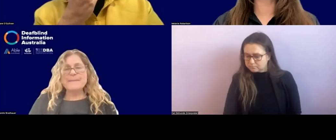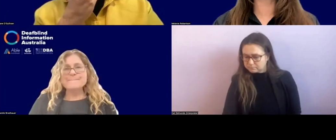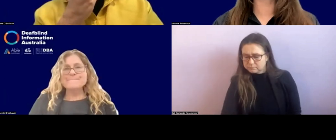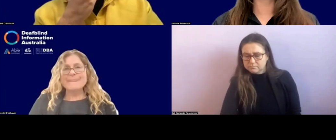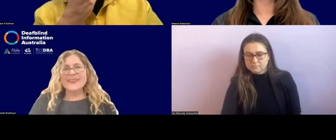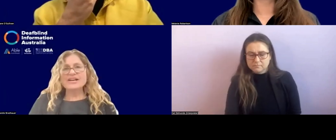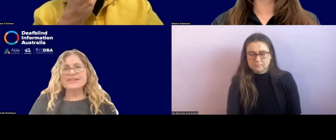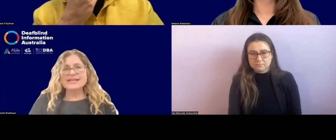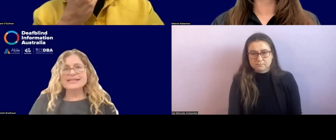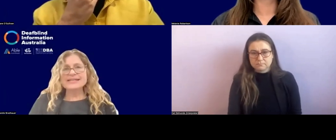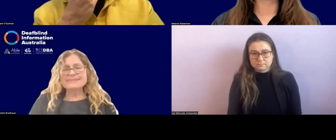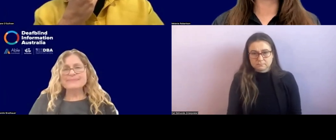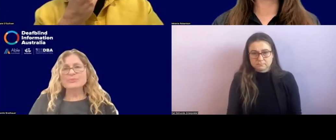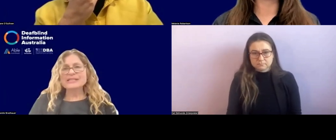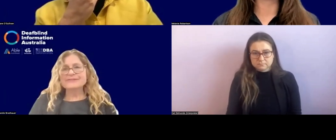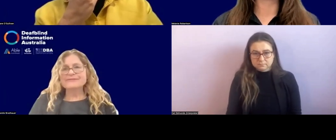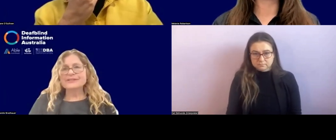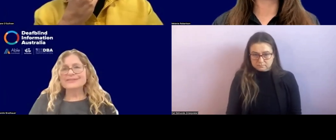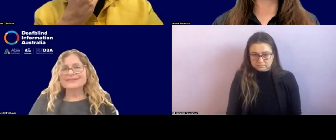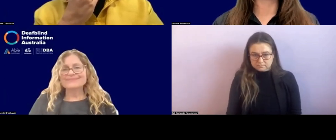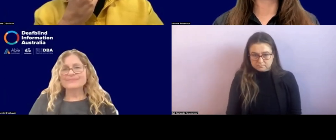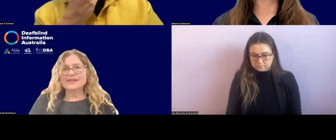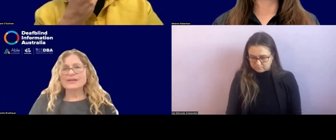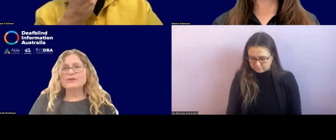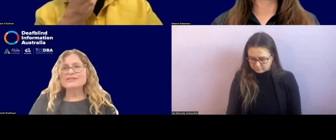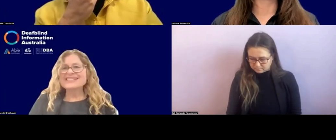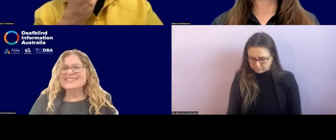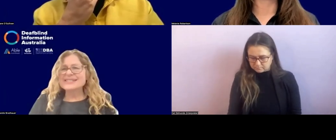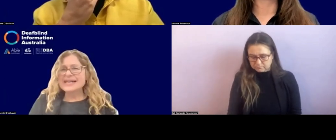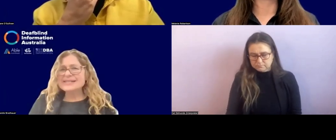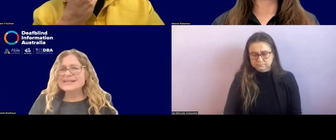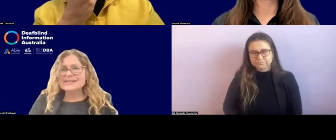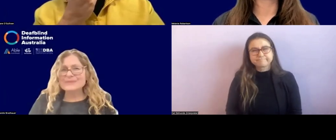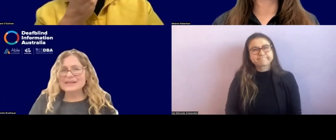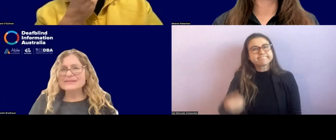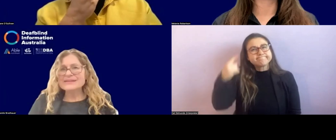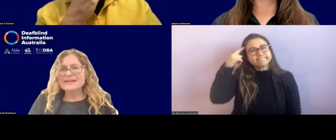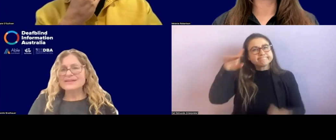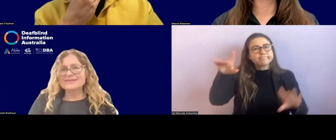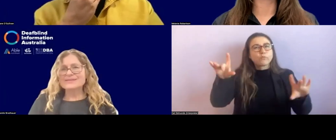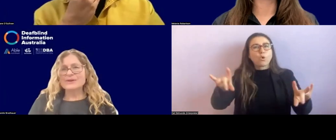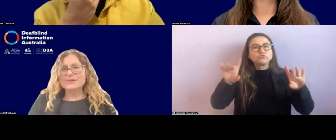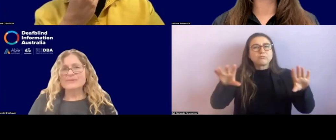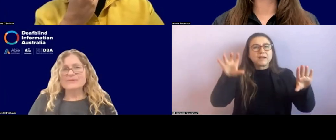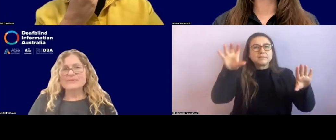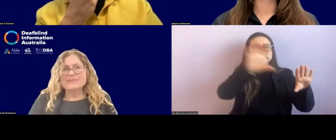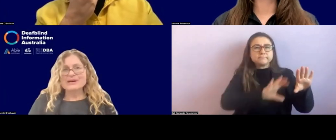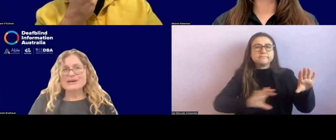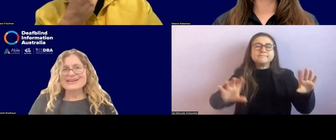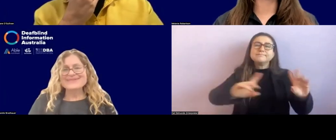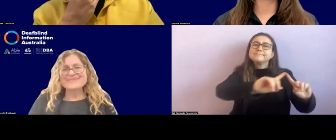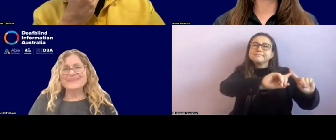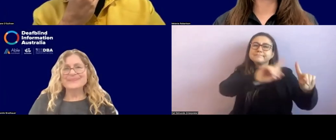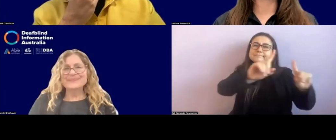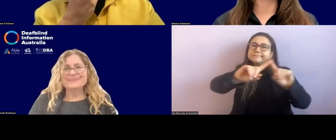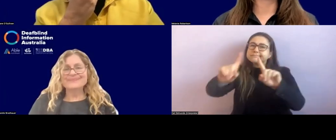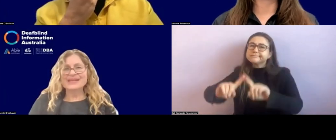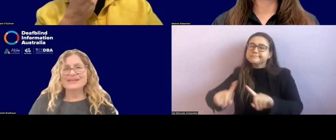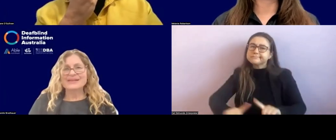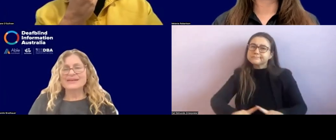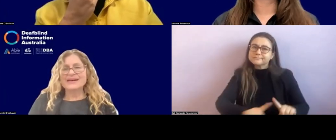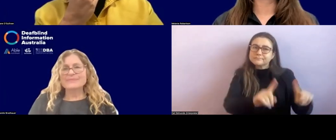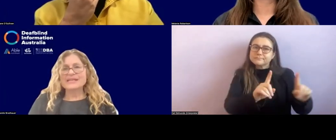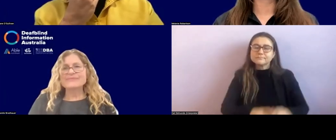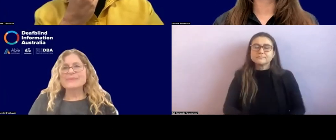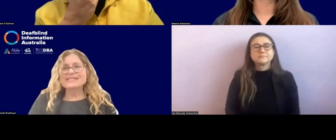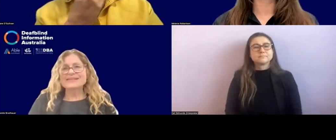Um, I think it's probably different across each state as well. Um, my, um,